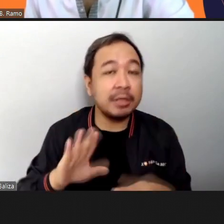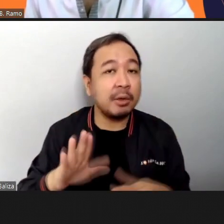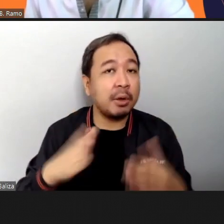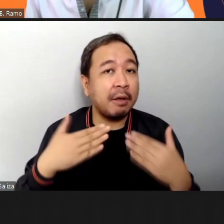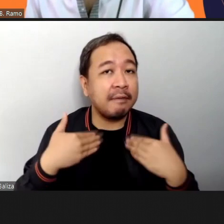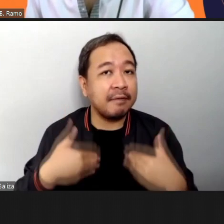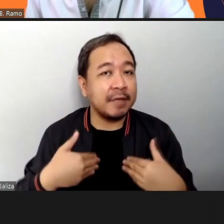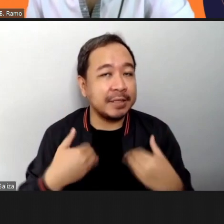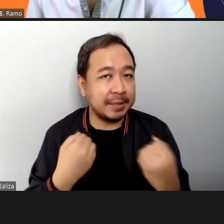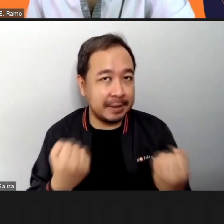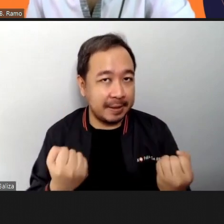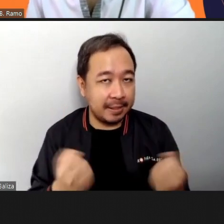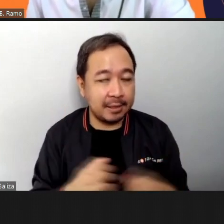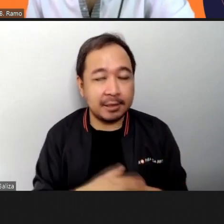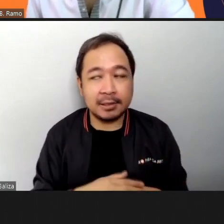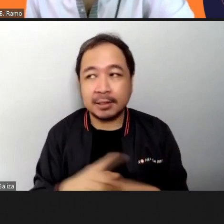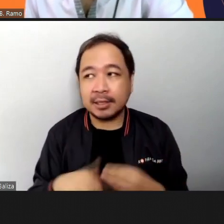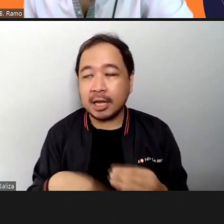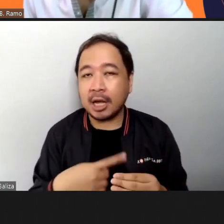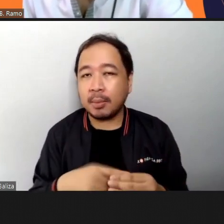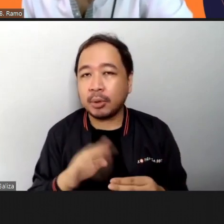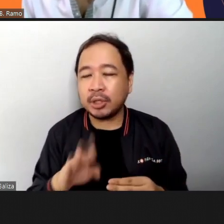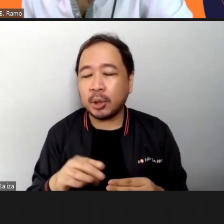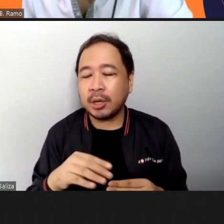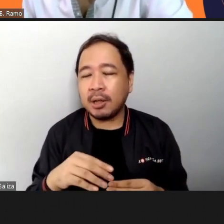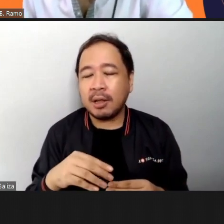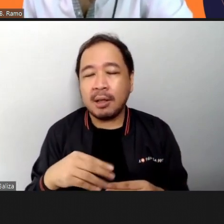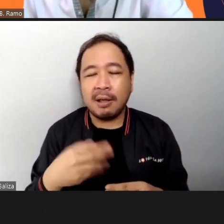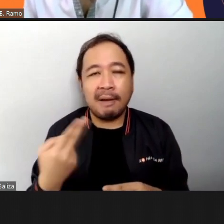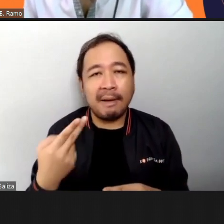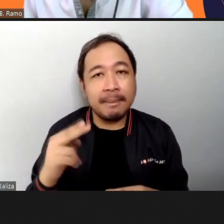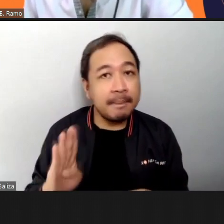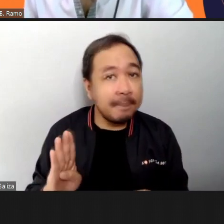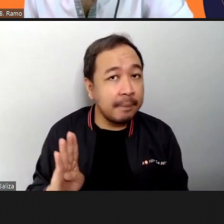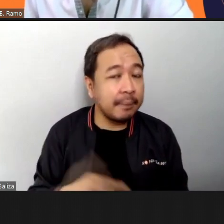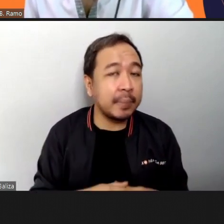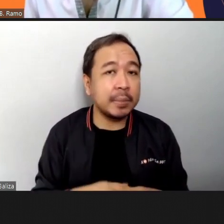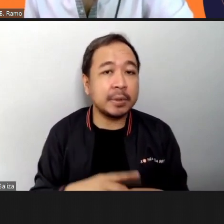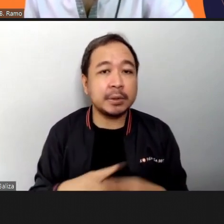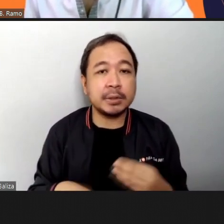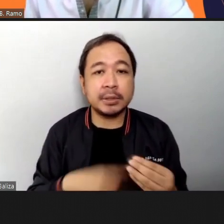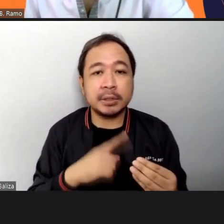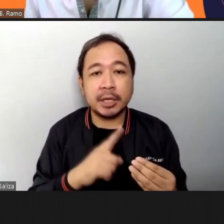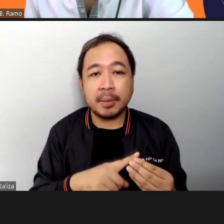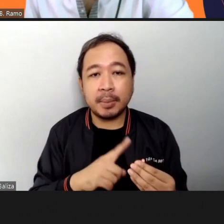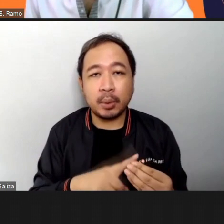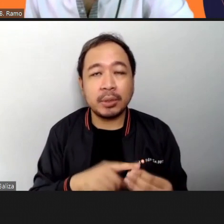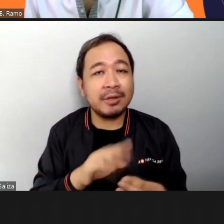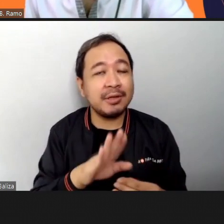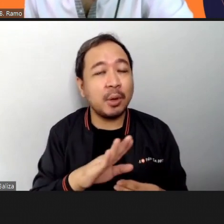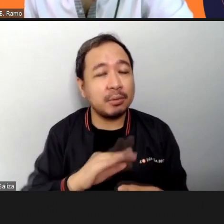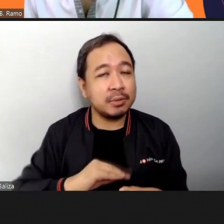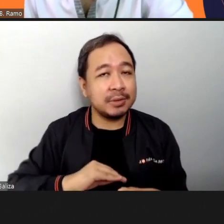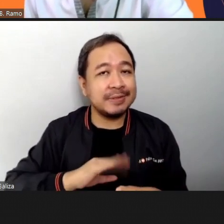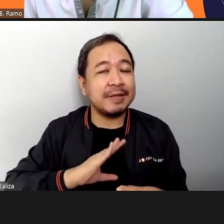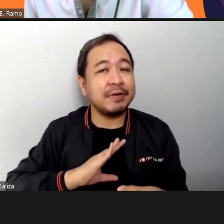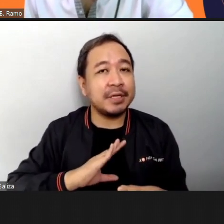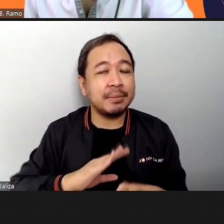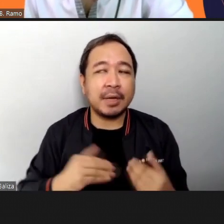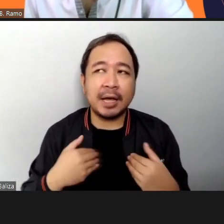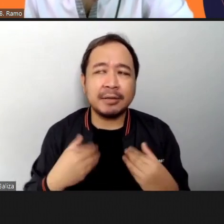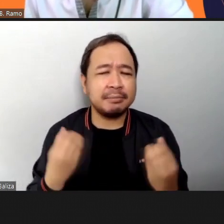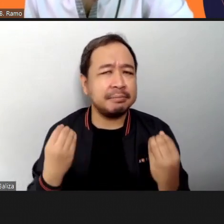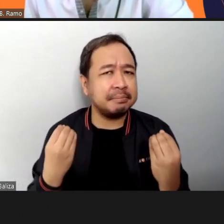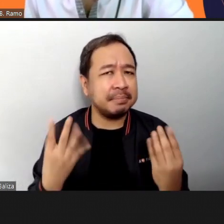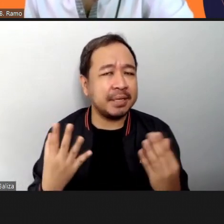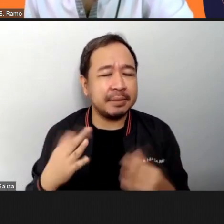in terms of your hypertension in terms of your self esteem so there are a lot of